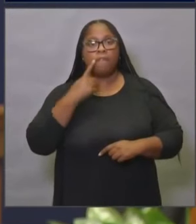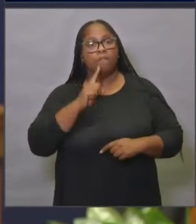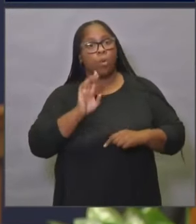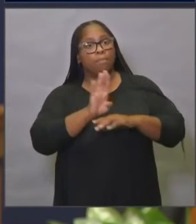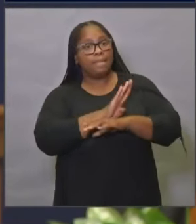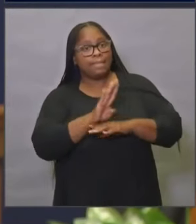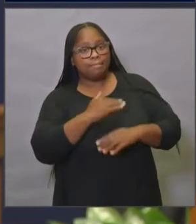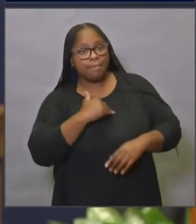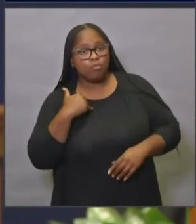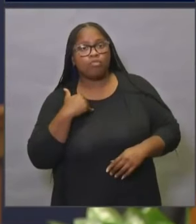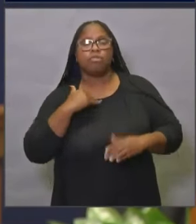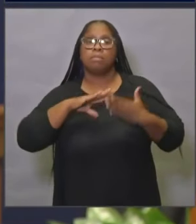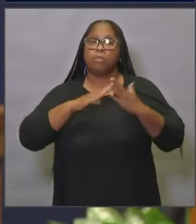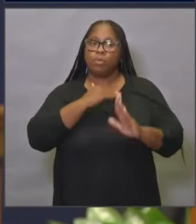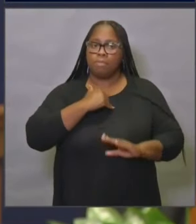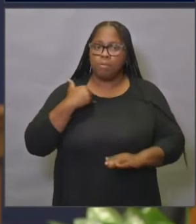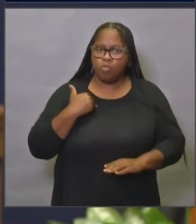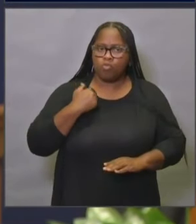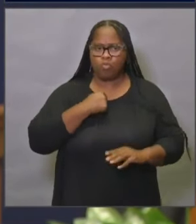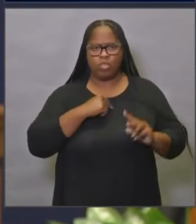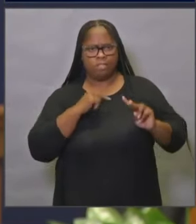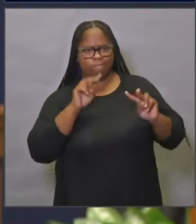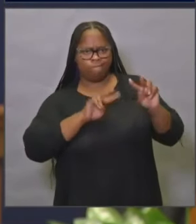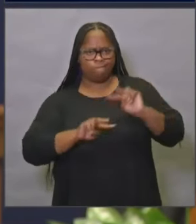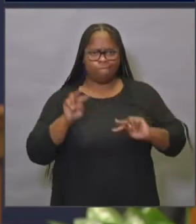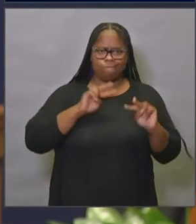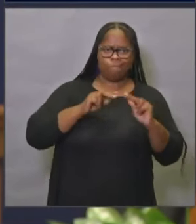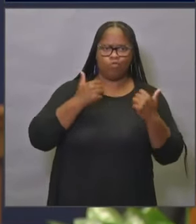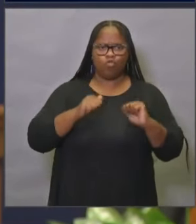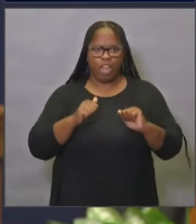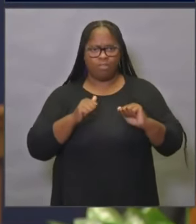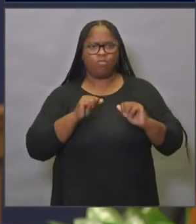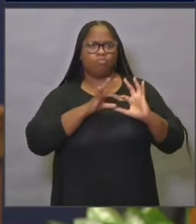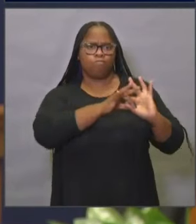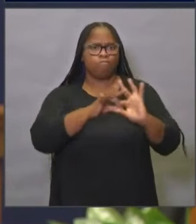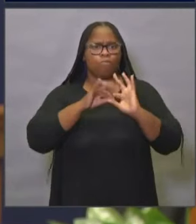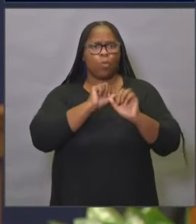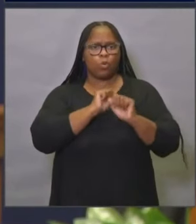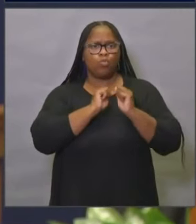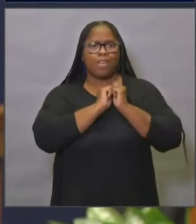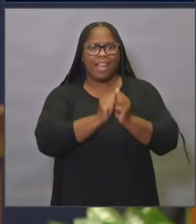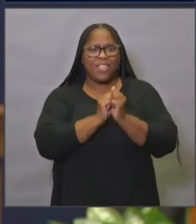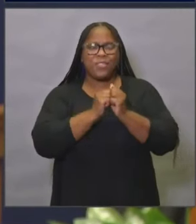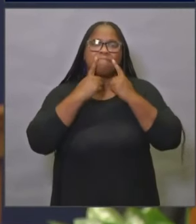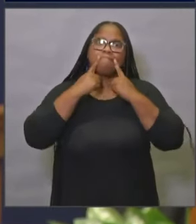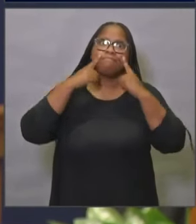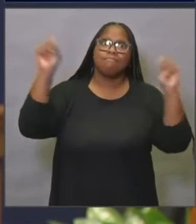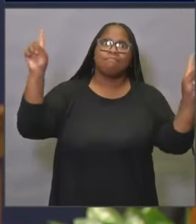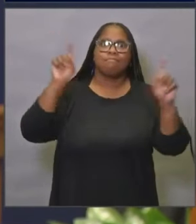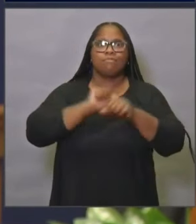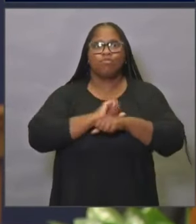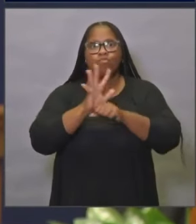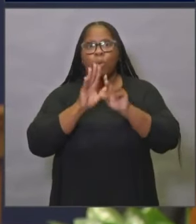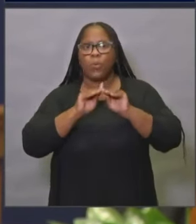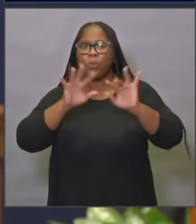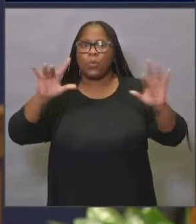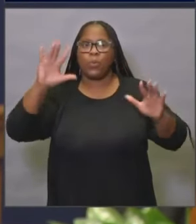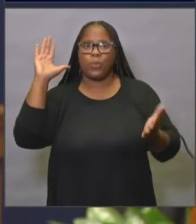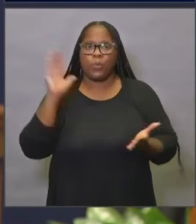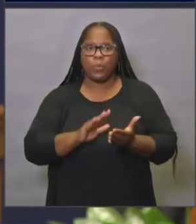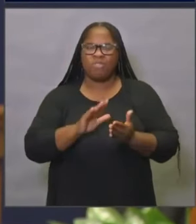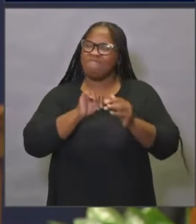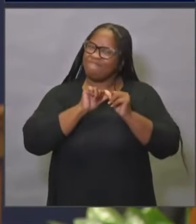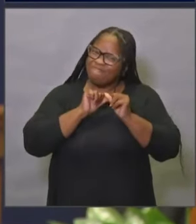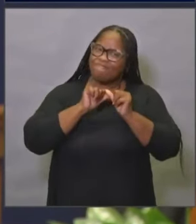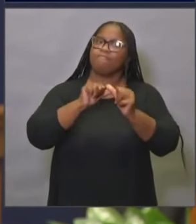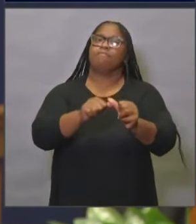seeing, you know, more and more people, you know, doing what's needed. And that is actually what's helping to slow the spread of this. And those measures will continue to need to be in